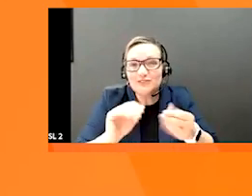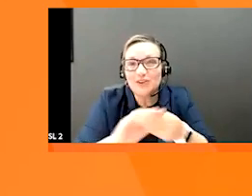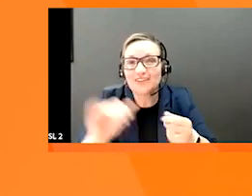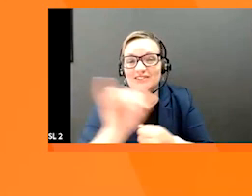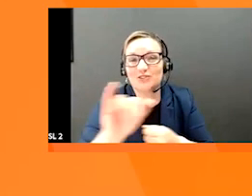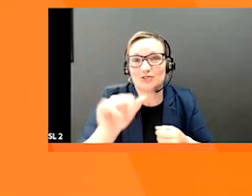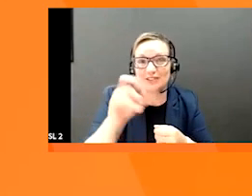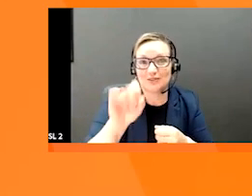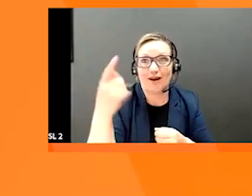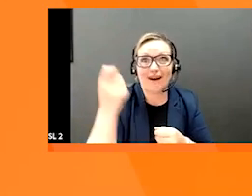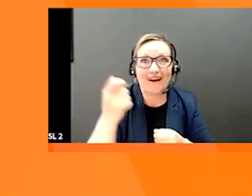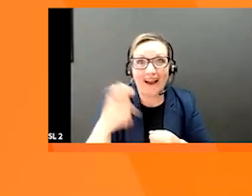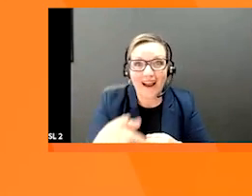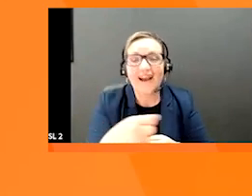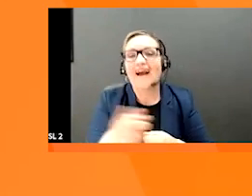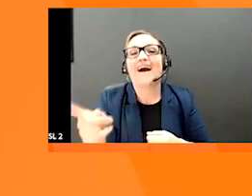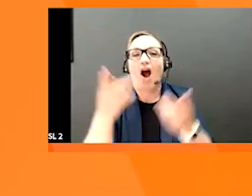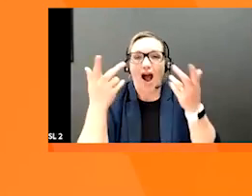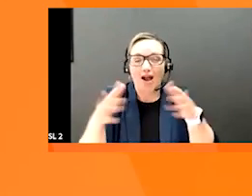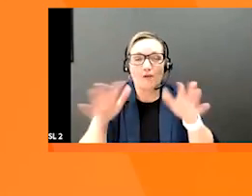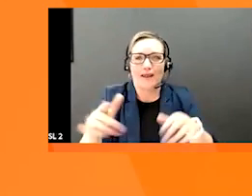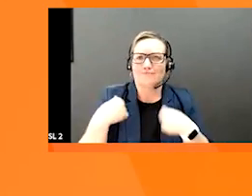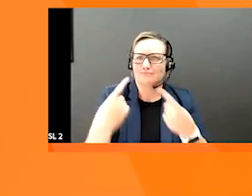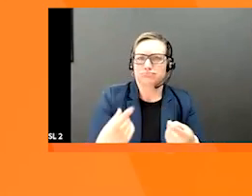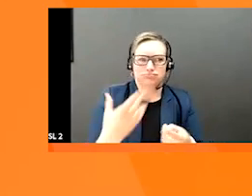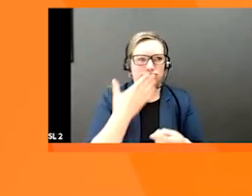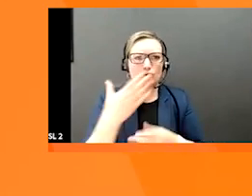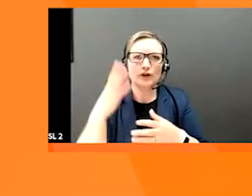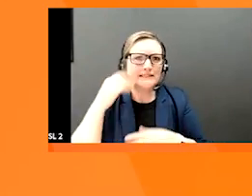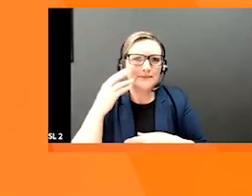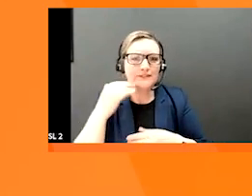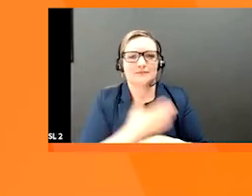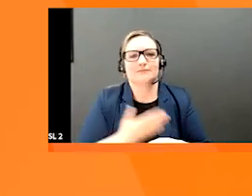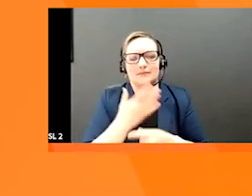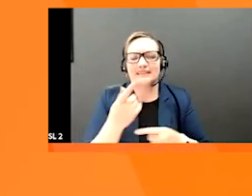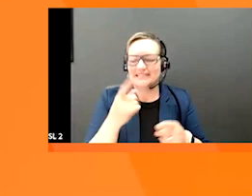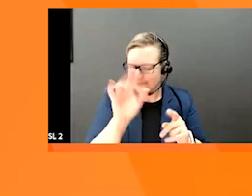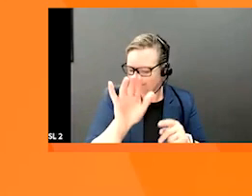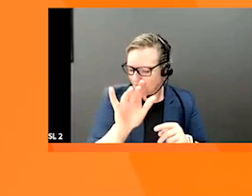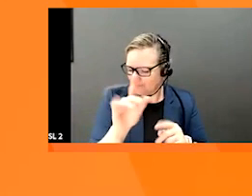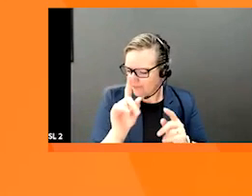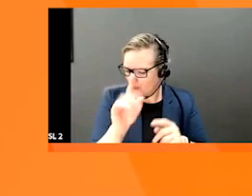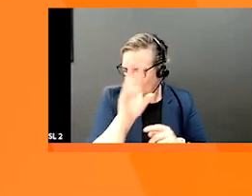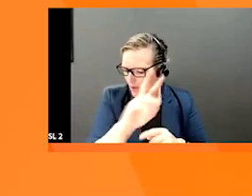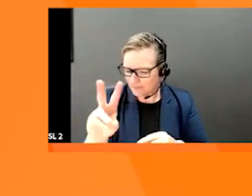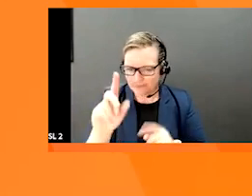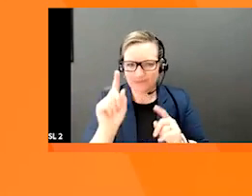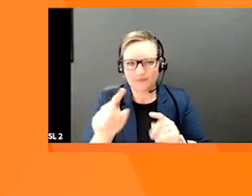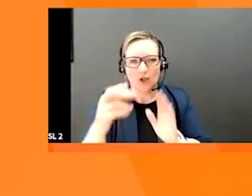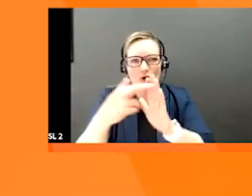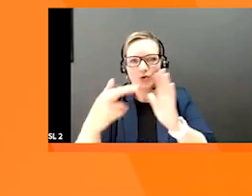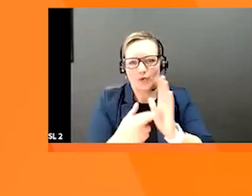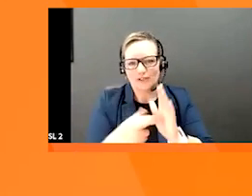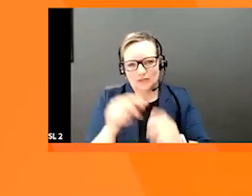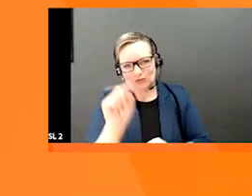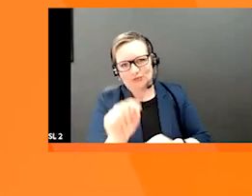subscriber or you're in the process of becoming a subscriber, please, please go to the page and and register,